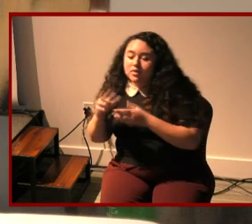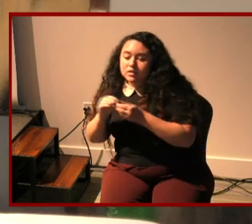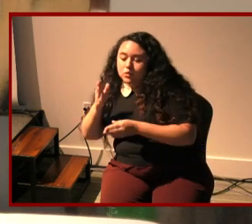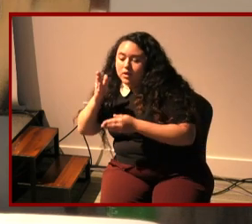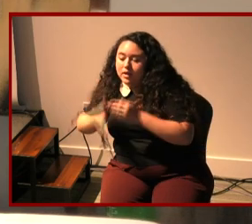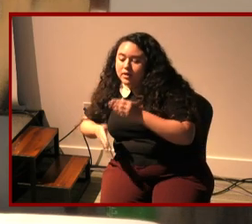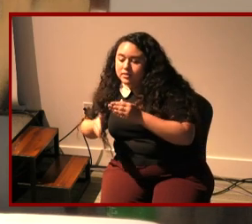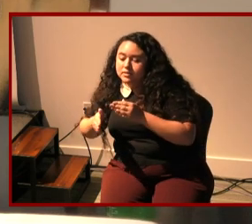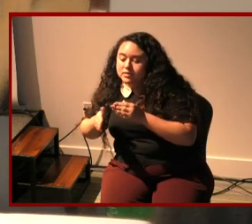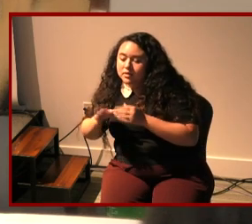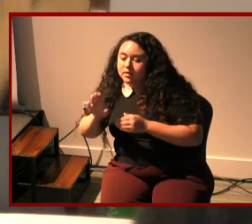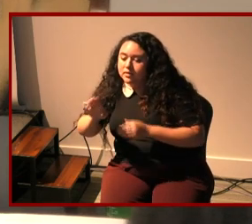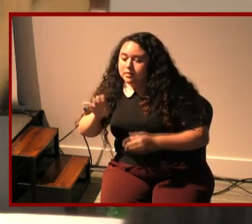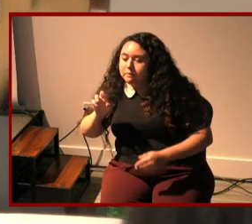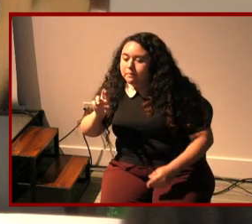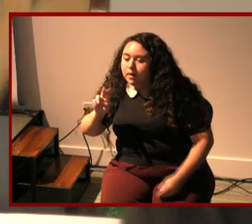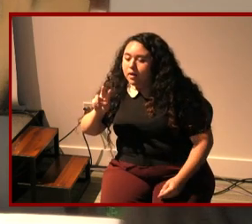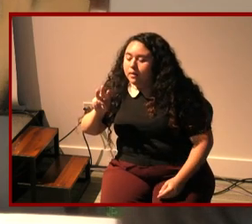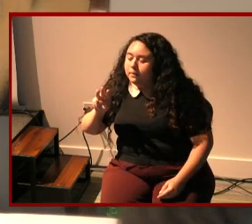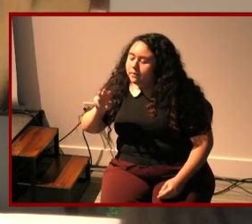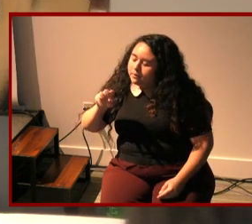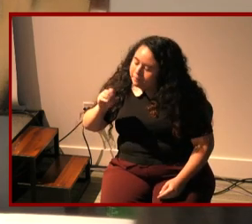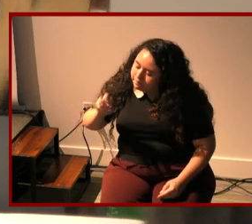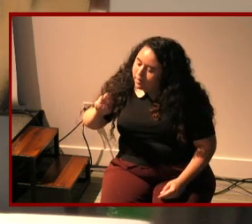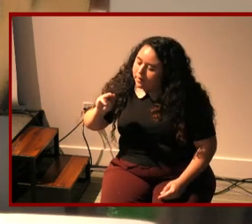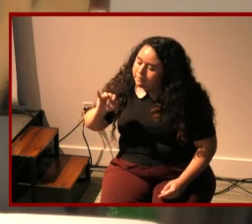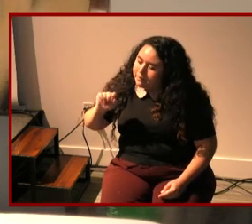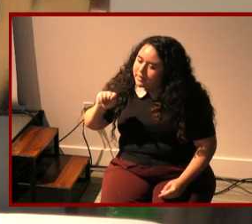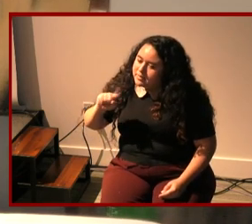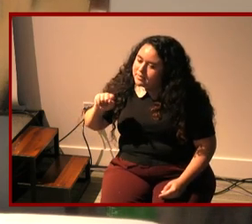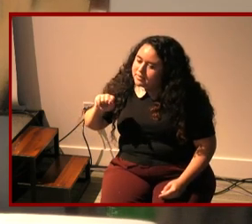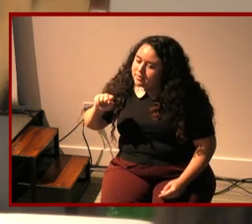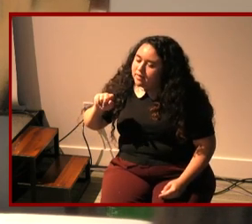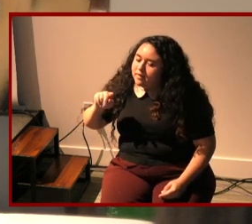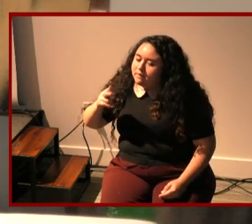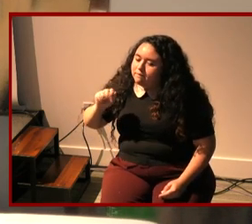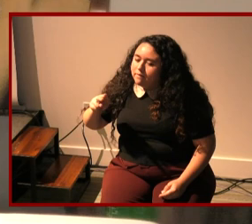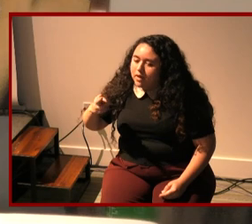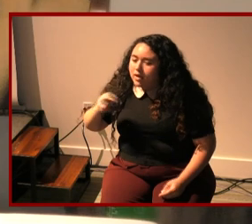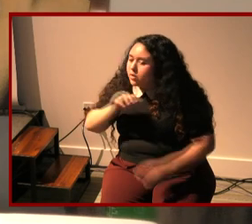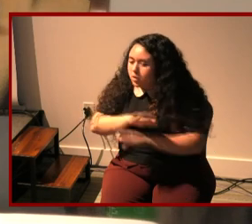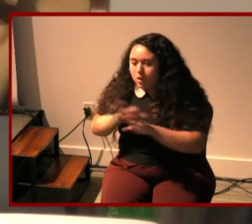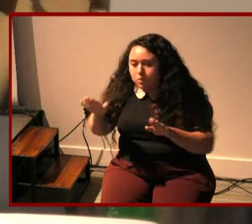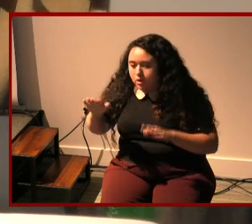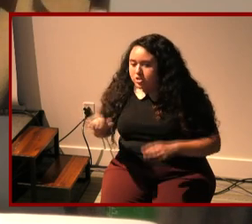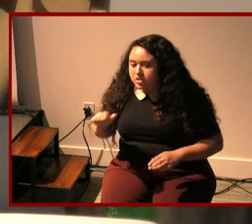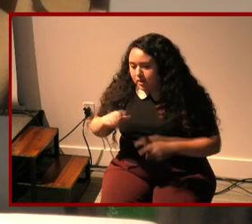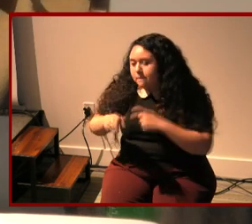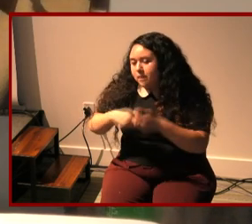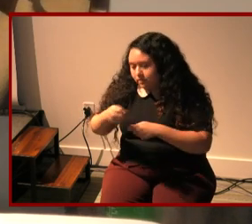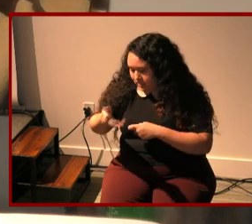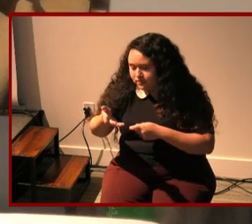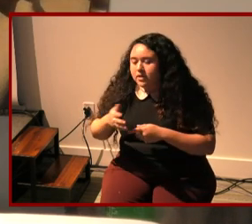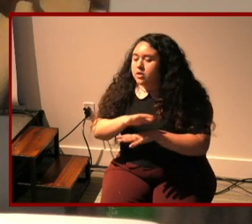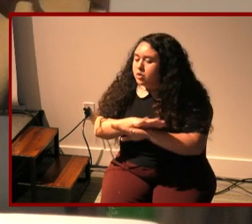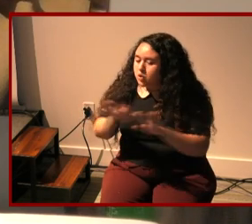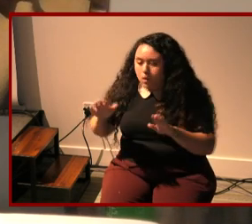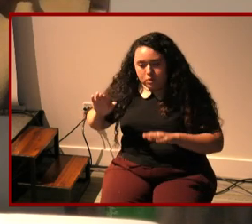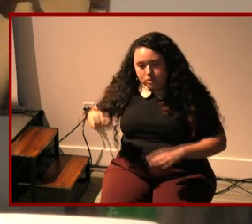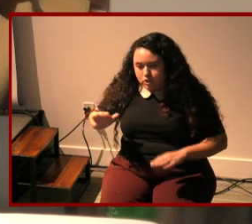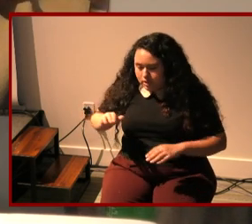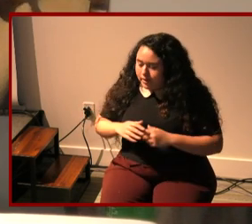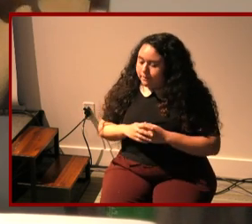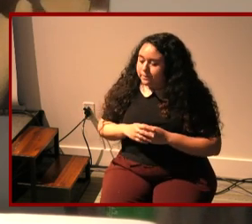um bar mitzvah and so this sort of like symbolic moment where he's no longer a child and um he